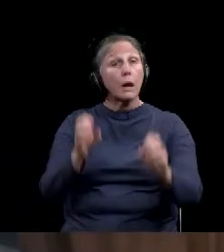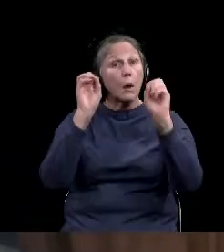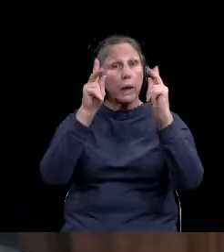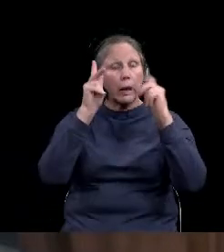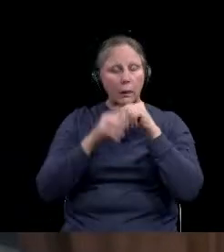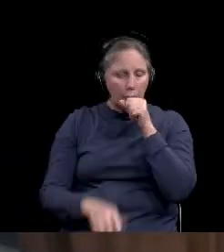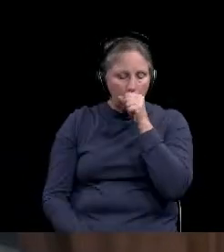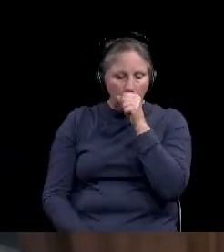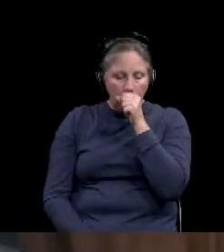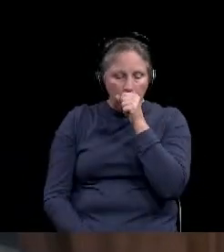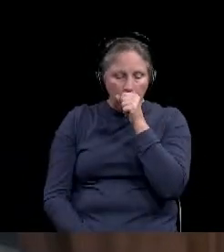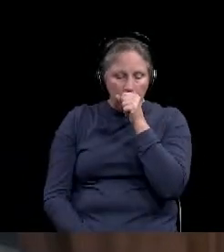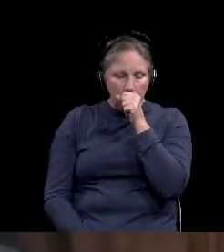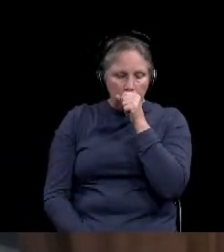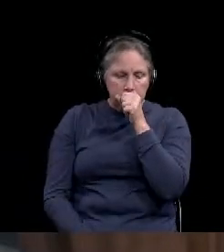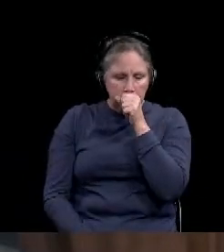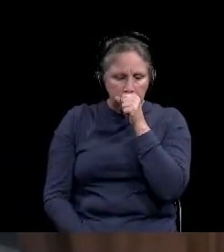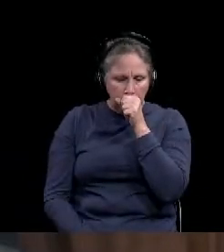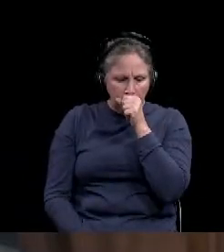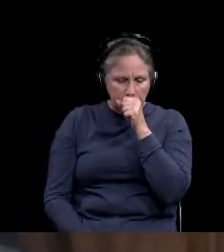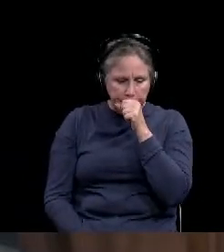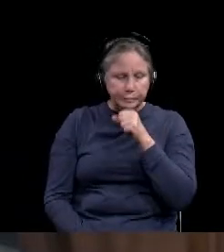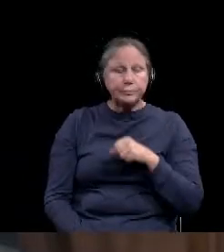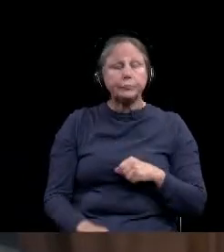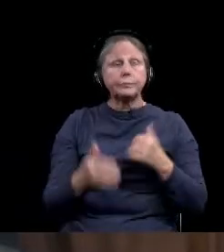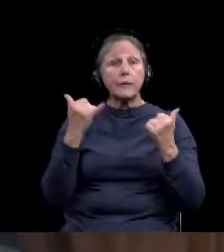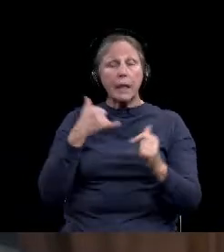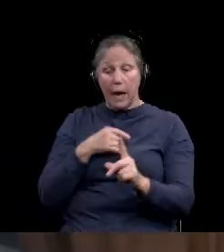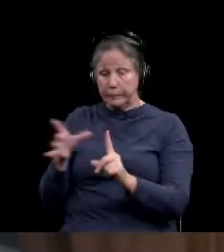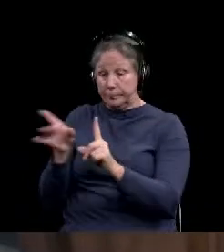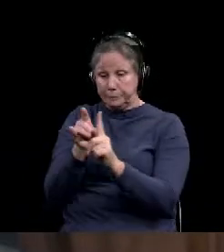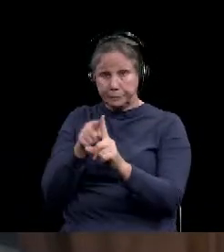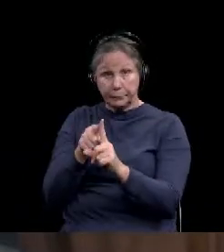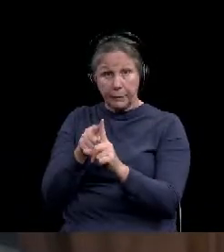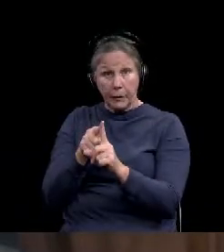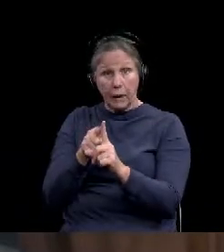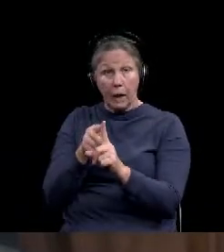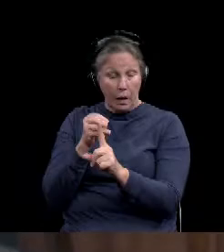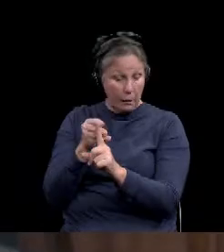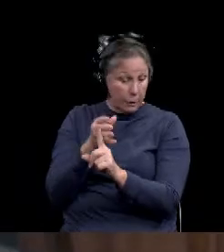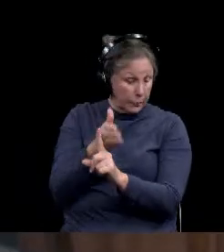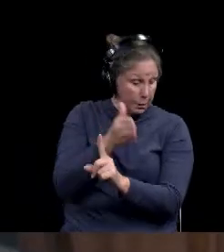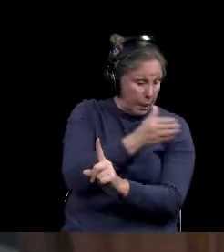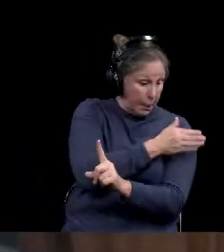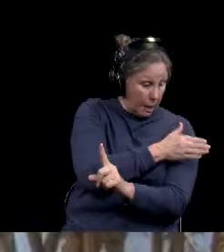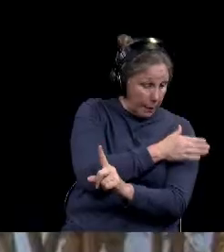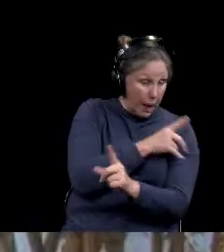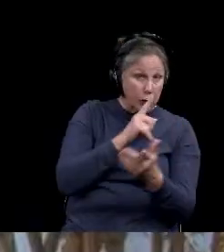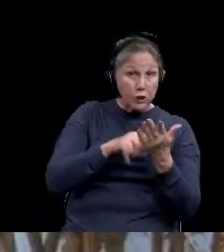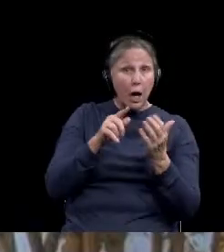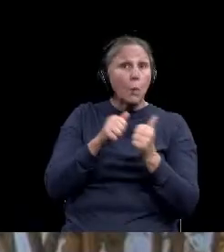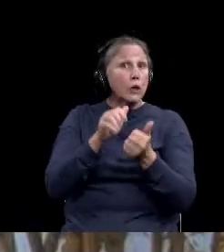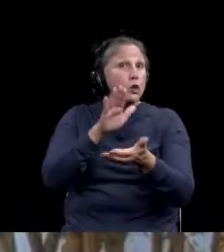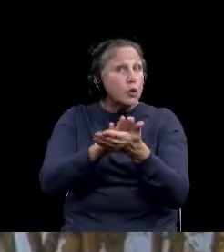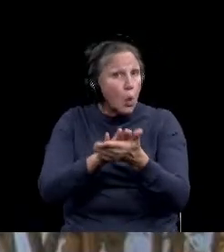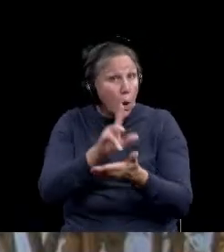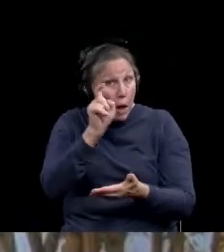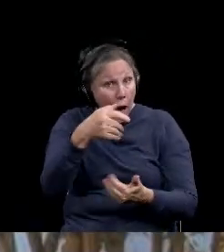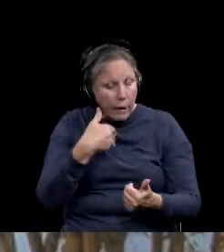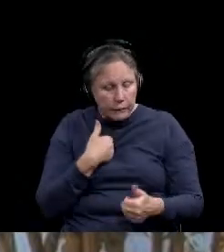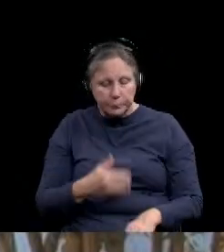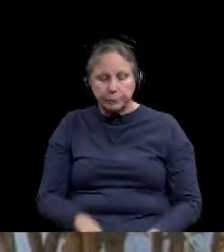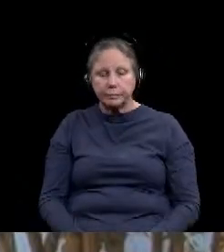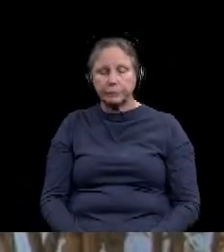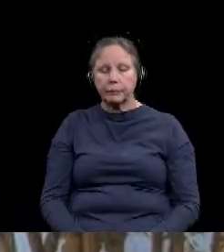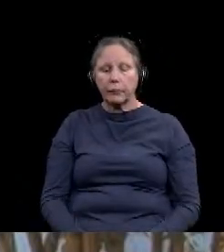-depth contract and contact tracing or testing at schools? You know, Larry, the schools are doing a great job.